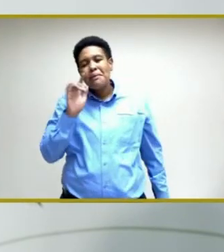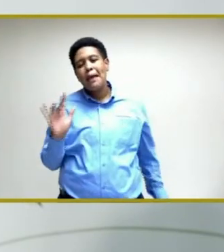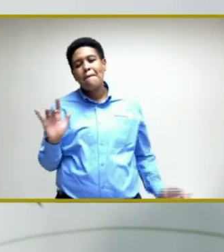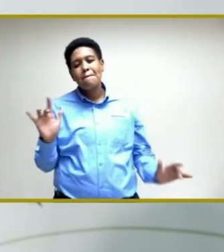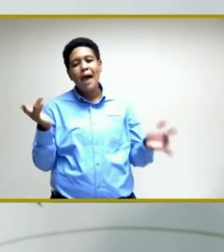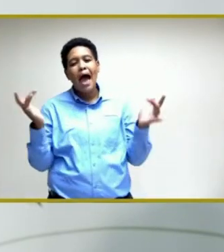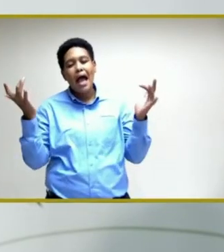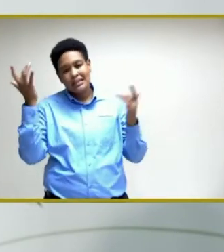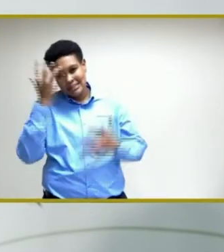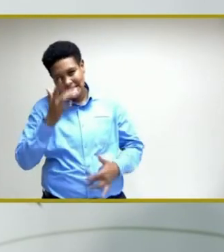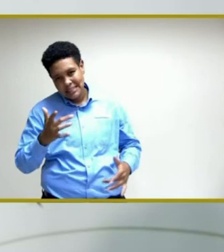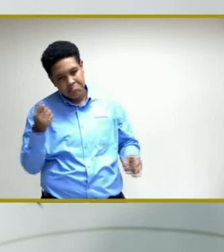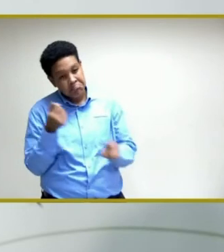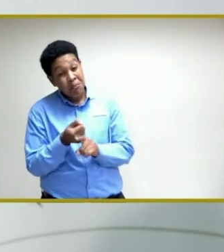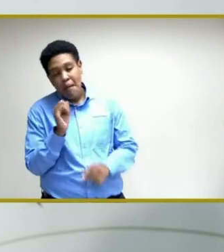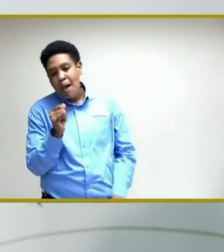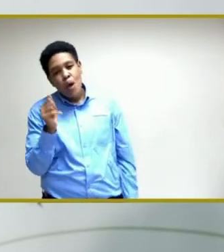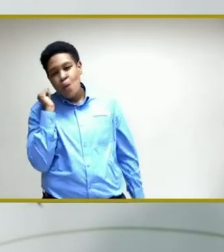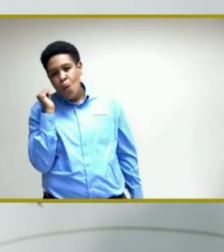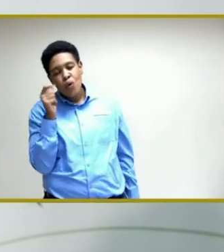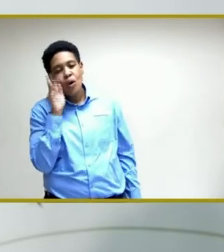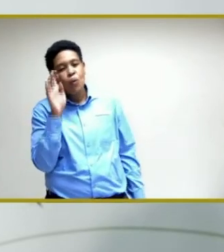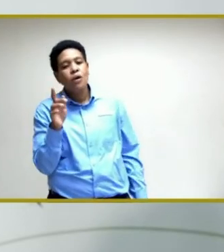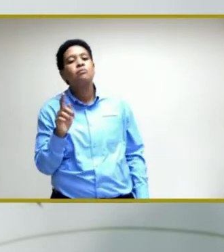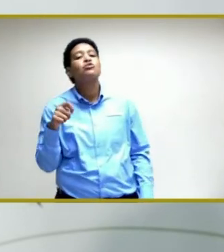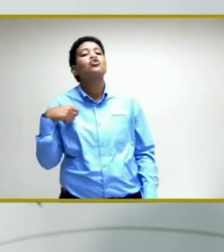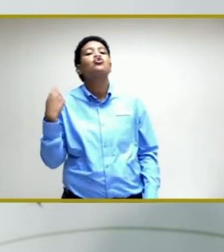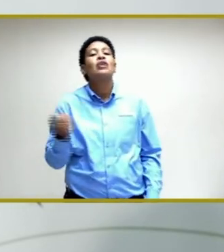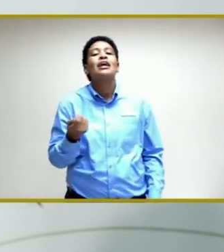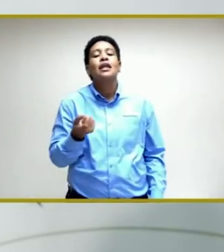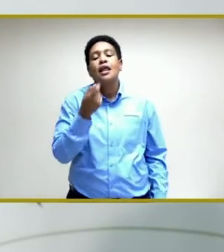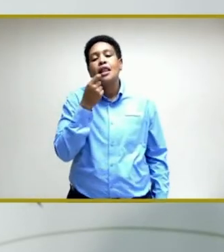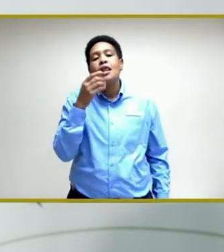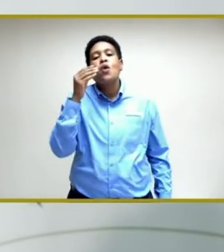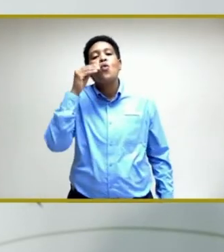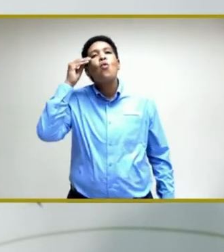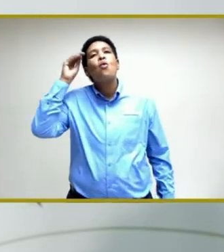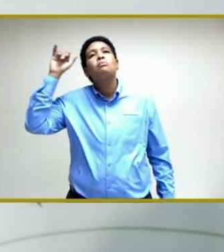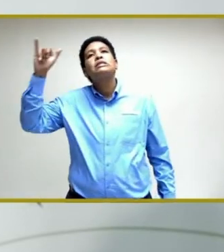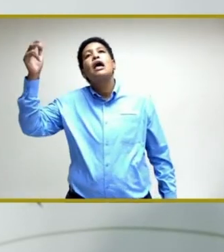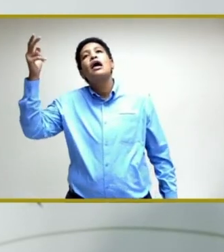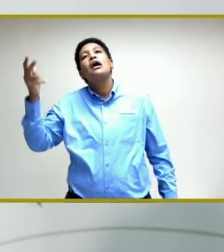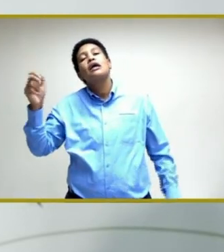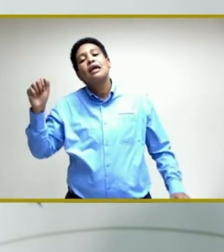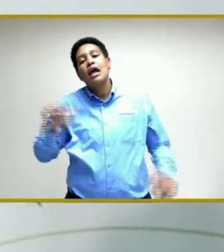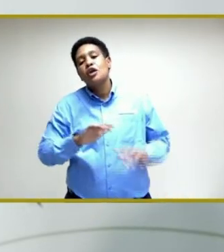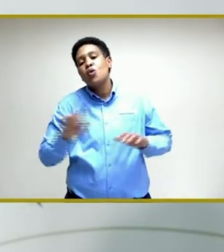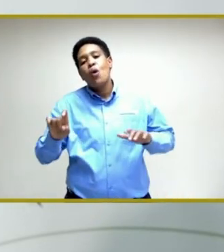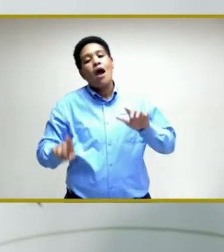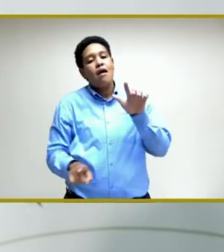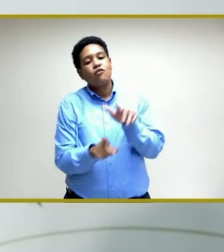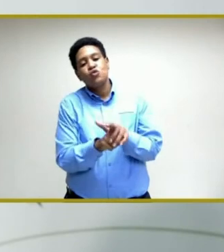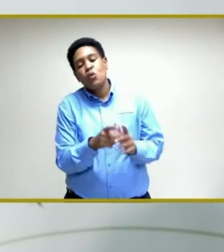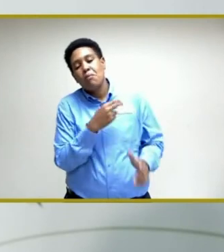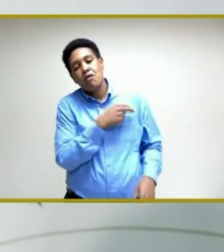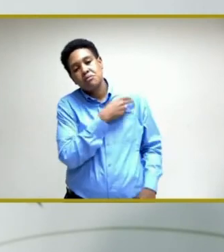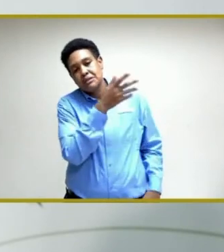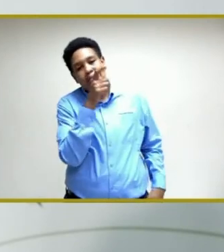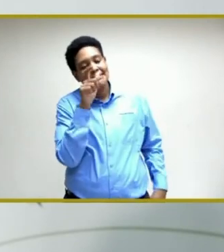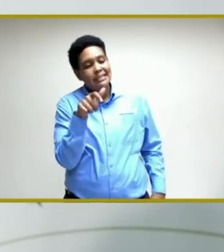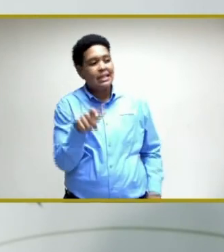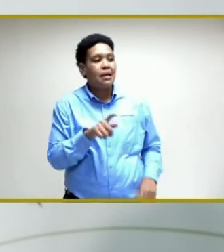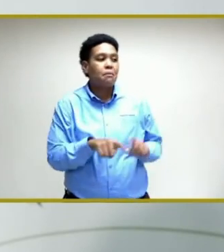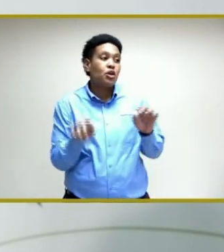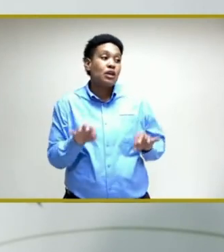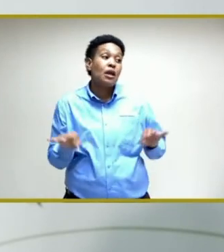disease, and this can be treated more than likely at home, and they don't have to be hospitalized. But